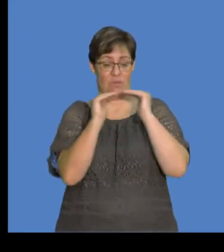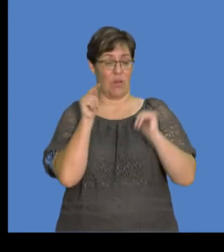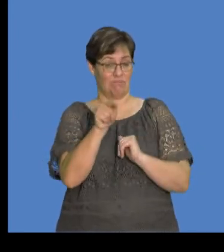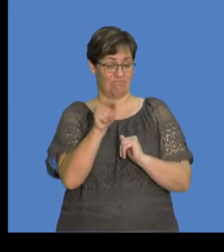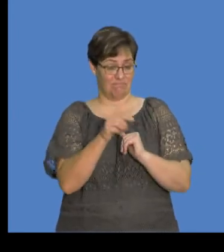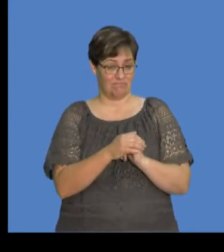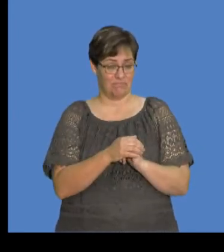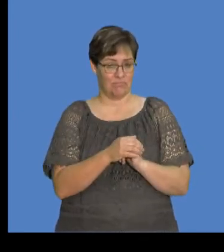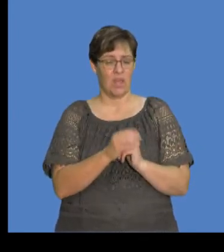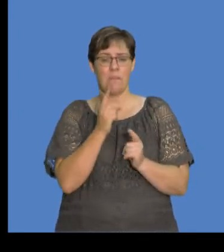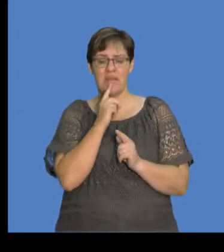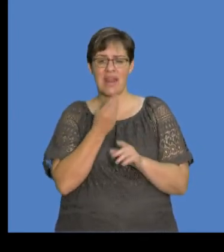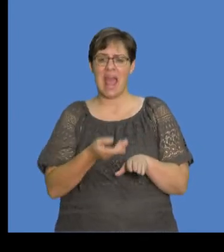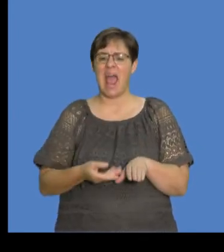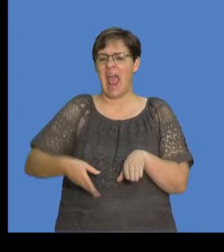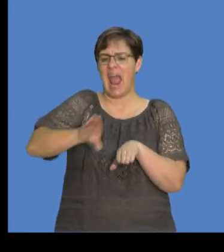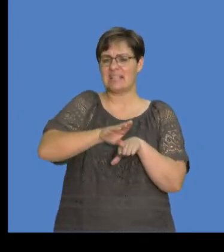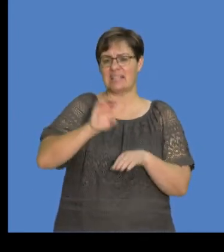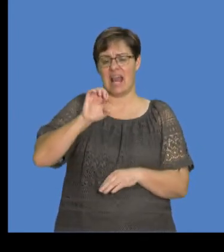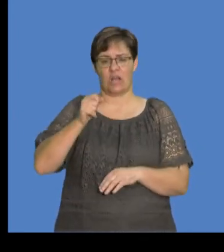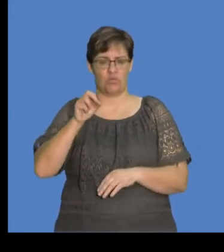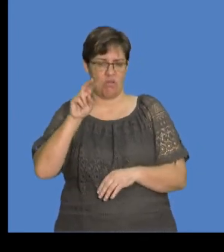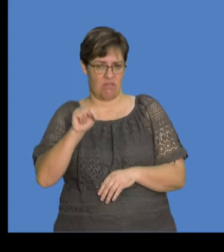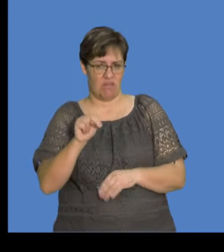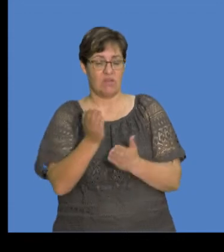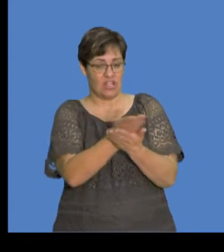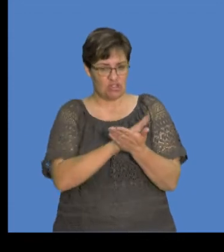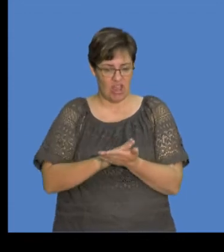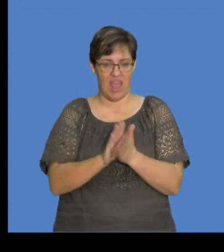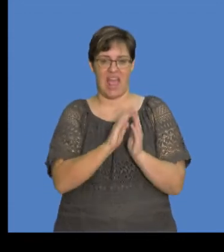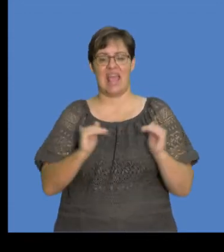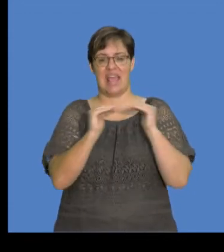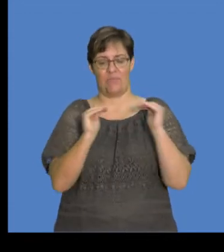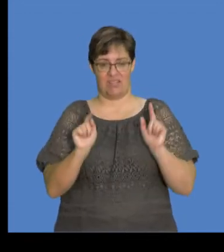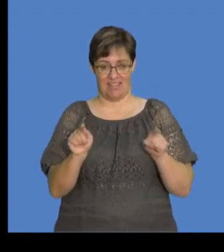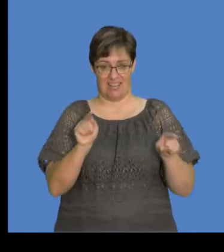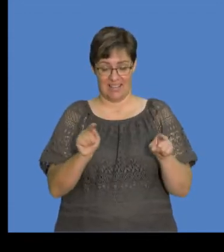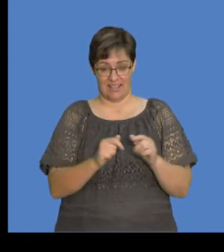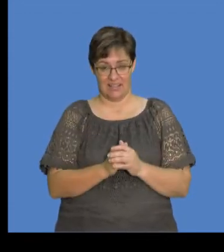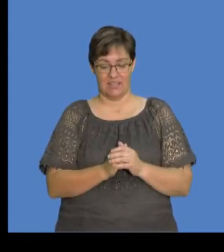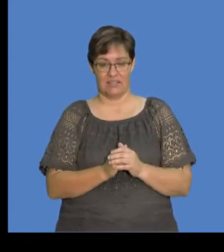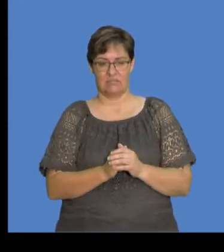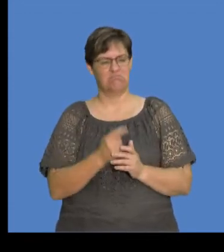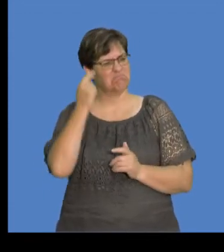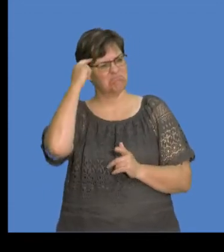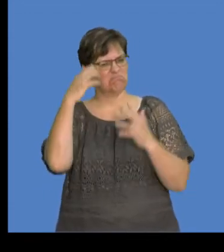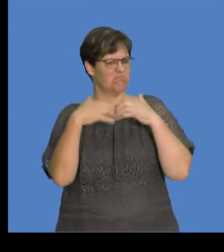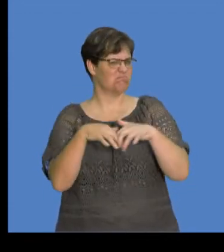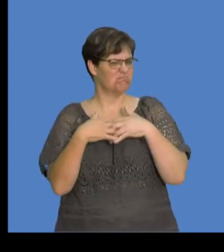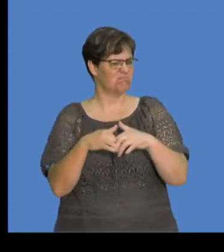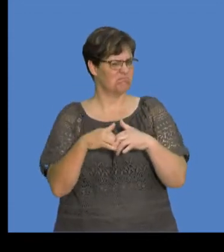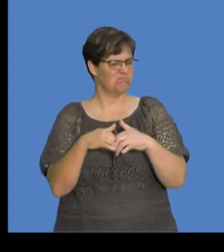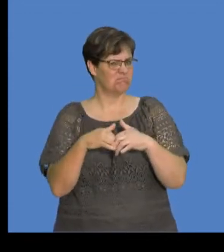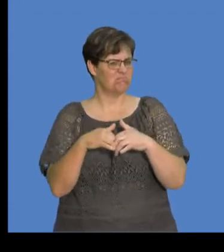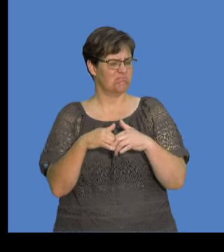we're talking about excess electrons in this case. They are shared equally. Now if you come to think of it,